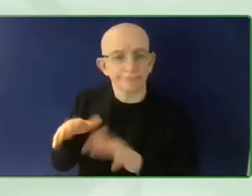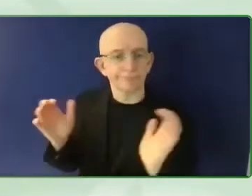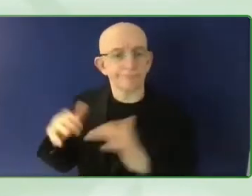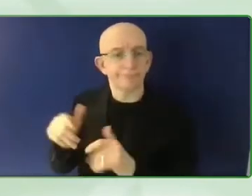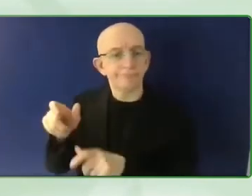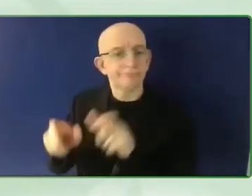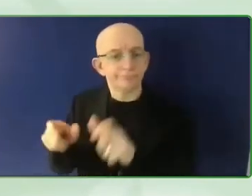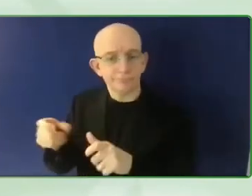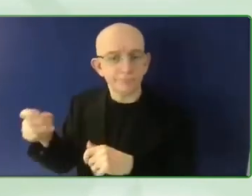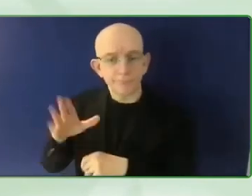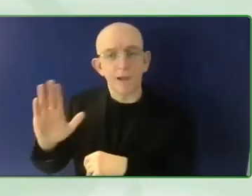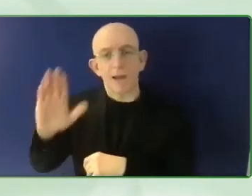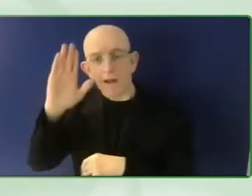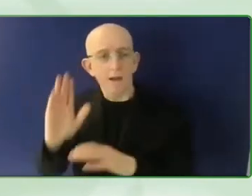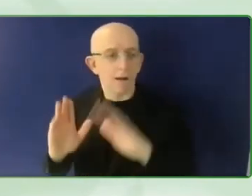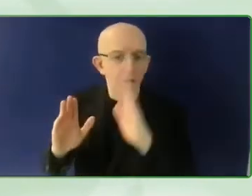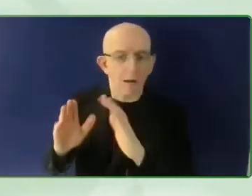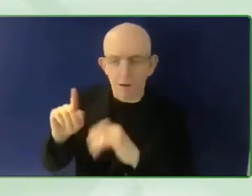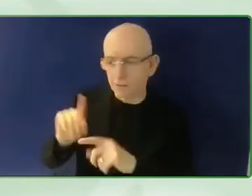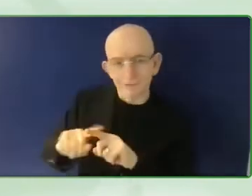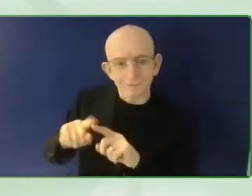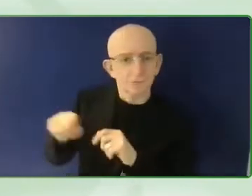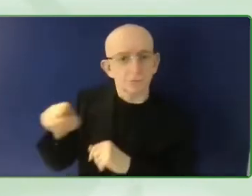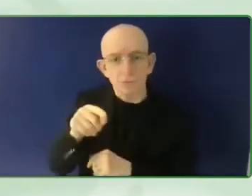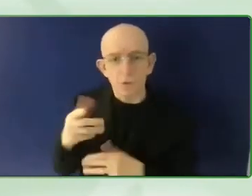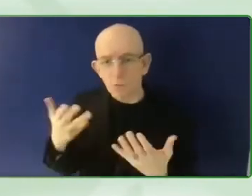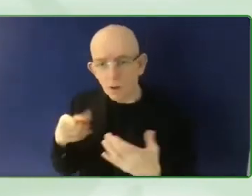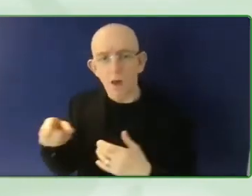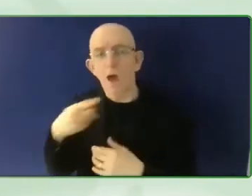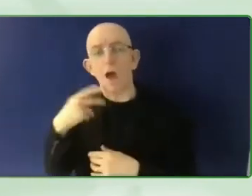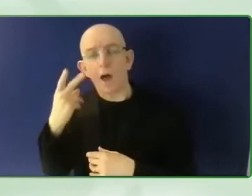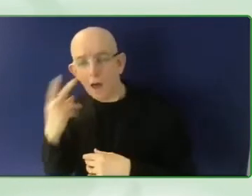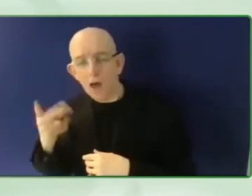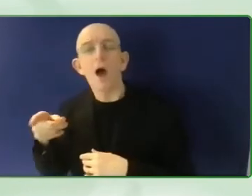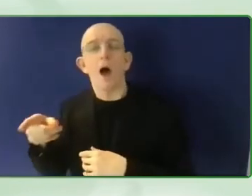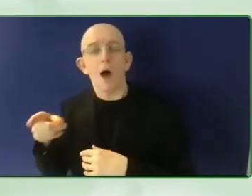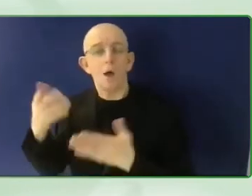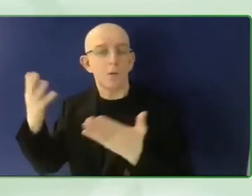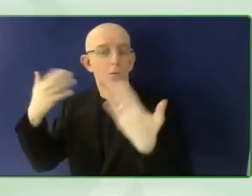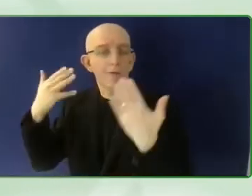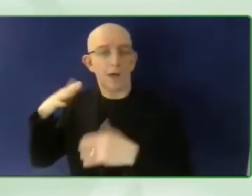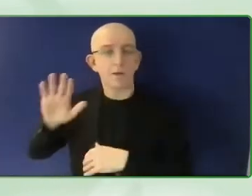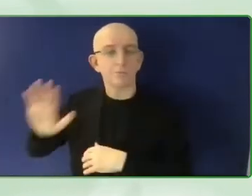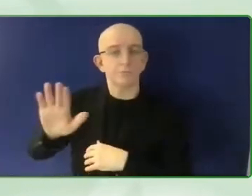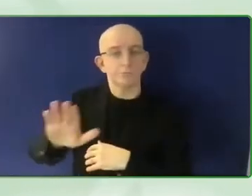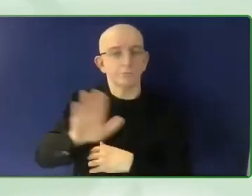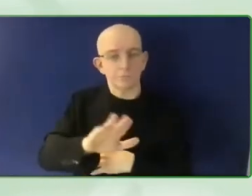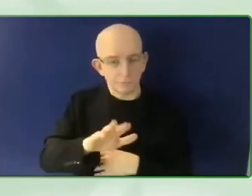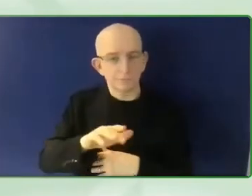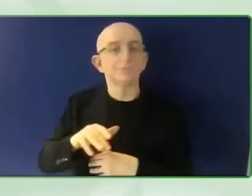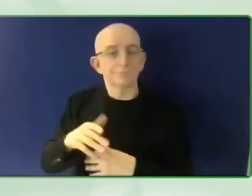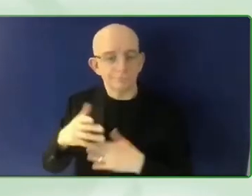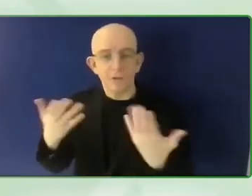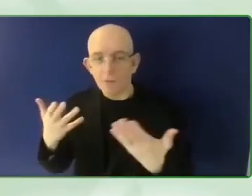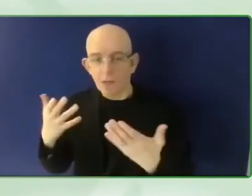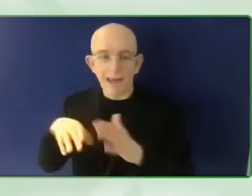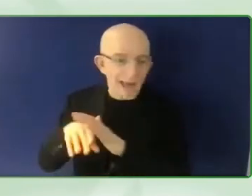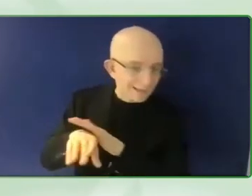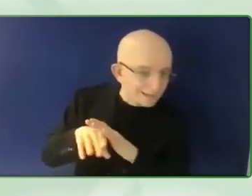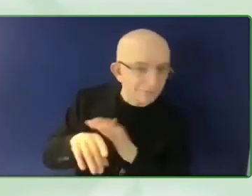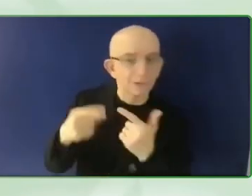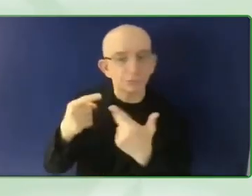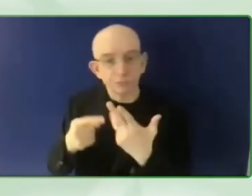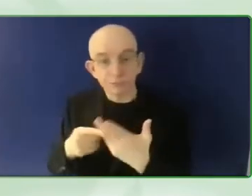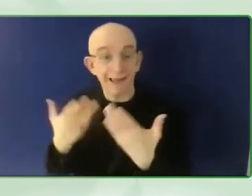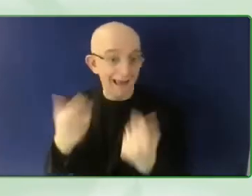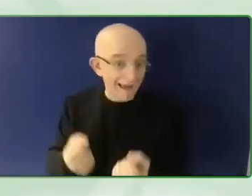really following the reality? And I think the truth is not really. And if the past behaviour is anything